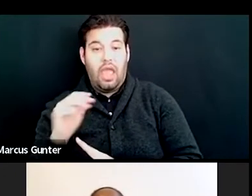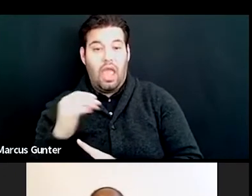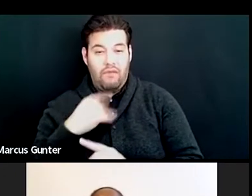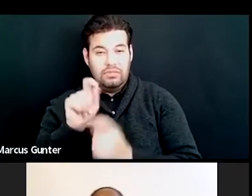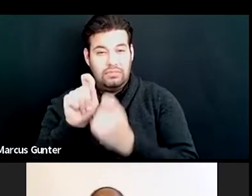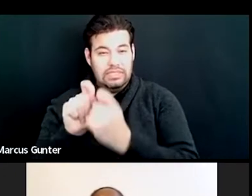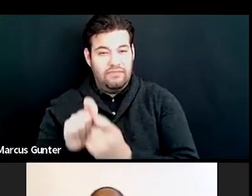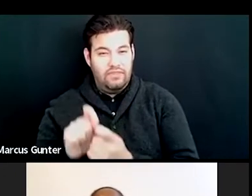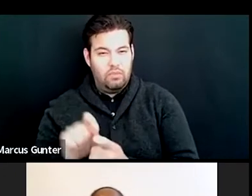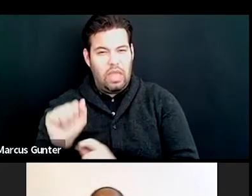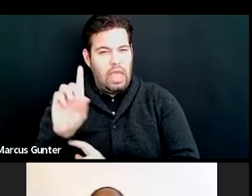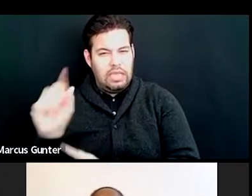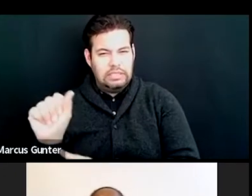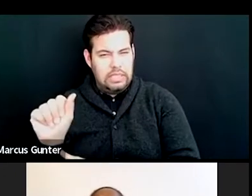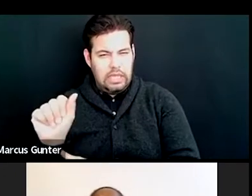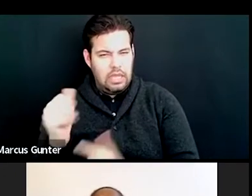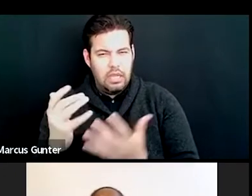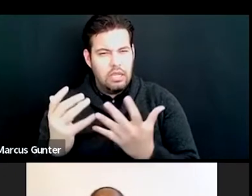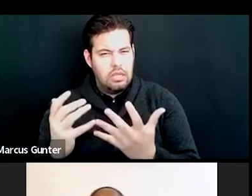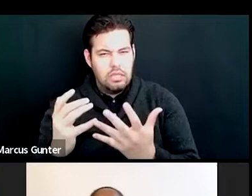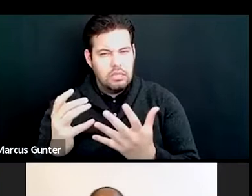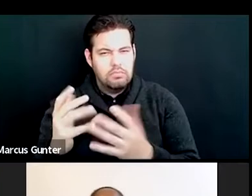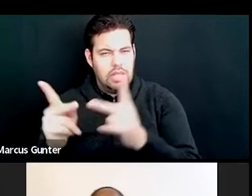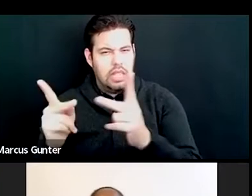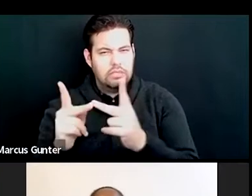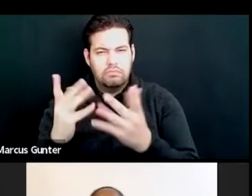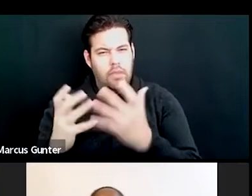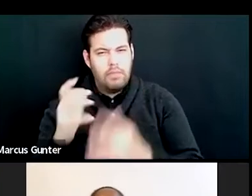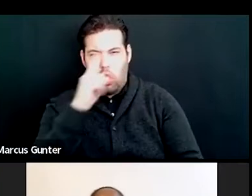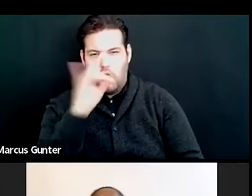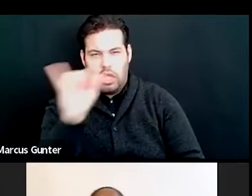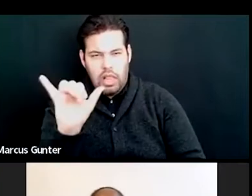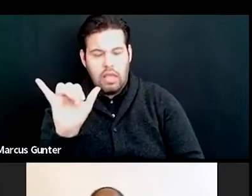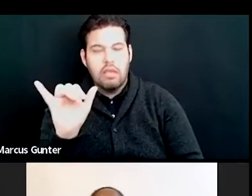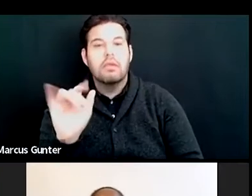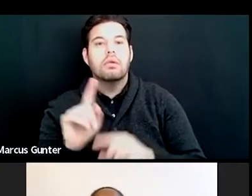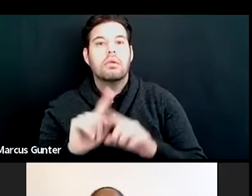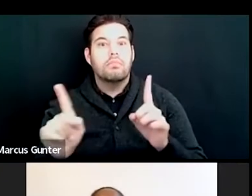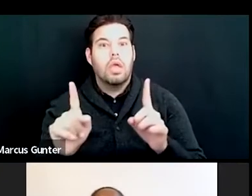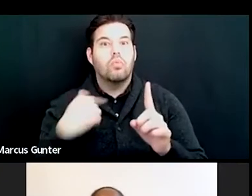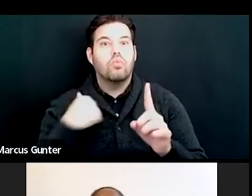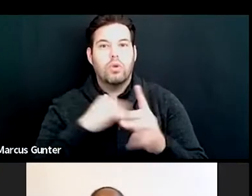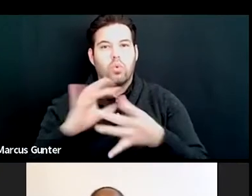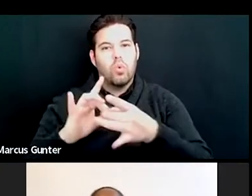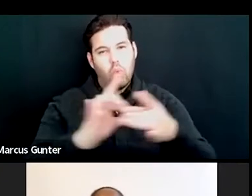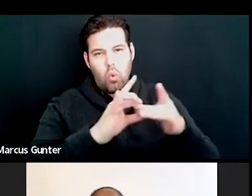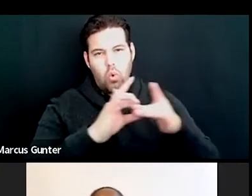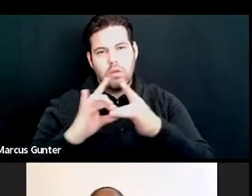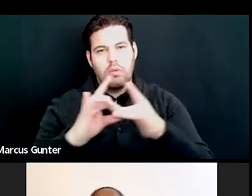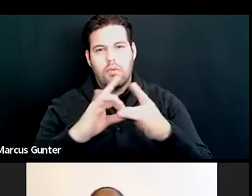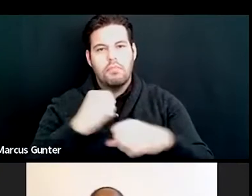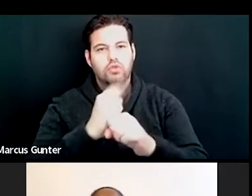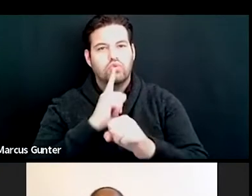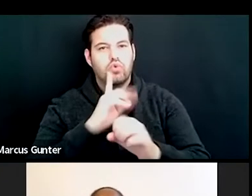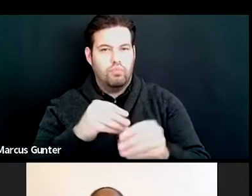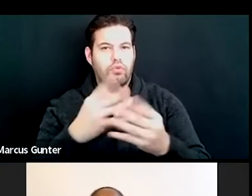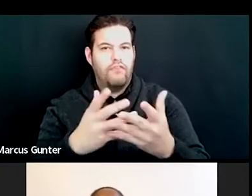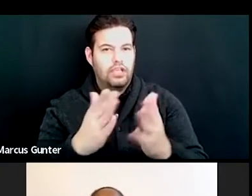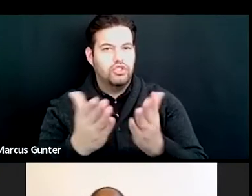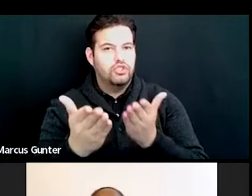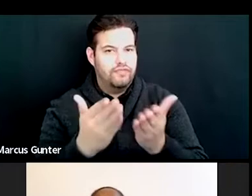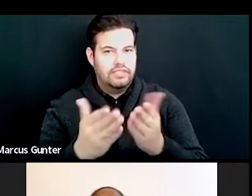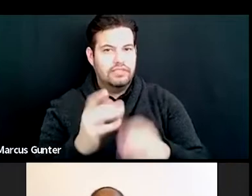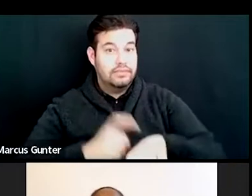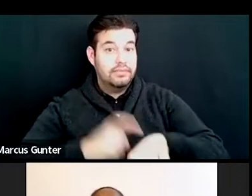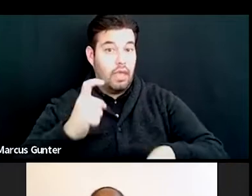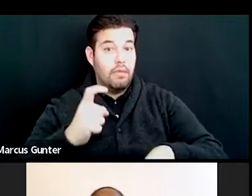ADA, uh, doesn't need might look like. Uh, but we're certainly coordinating on an operational level to make sure that, uh, we can provide the services, uh, in a